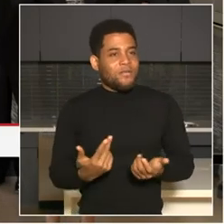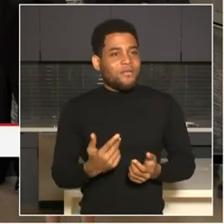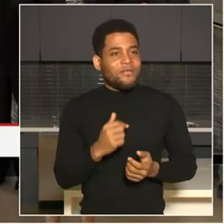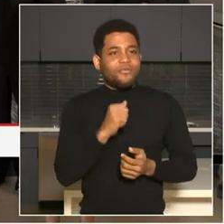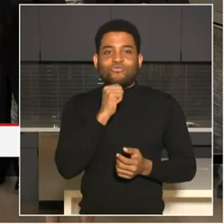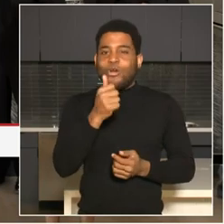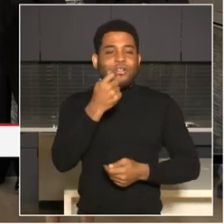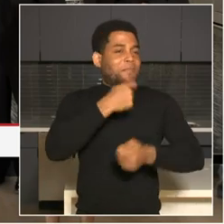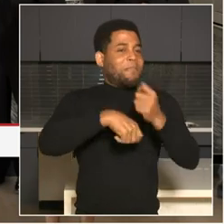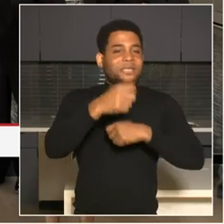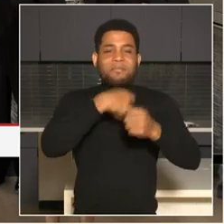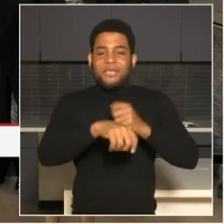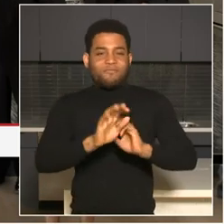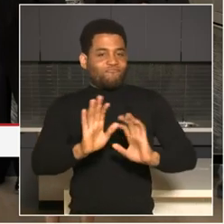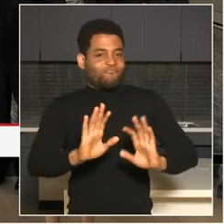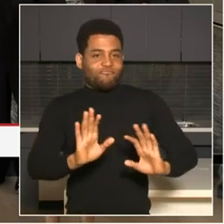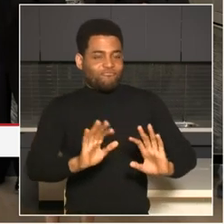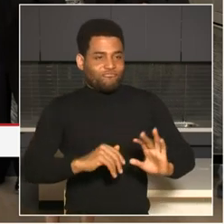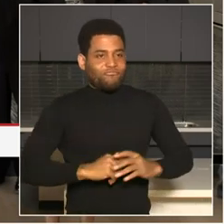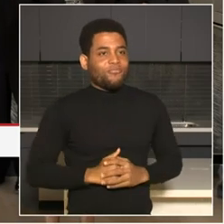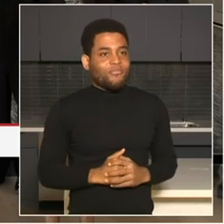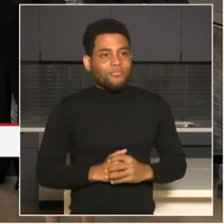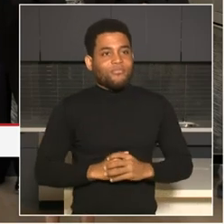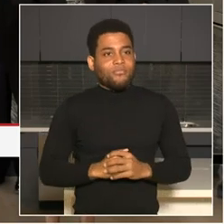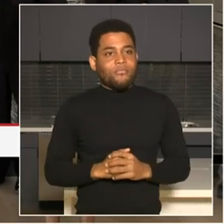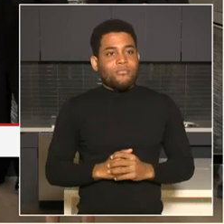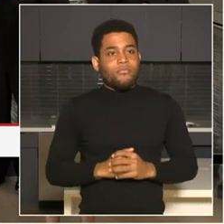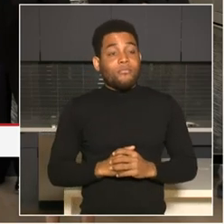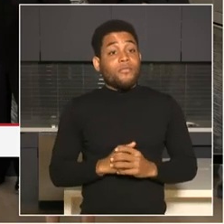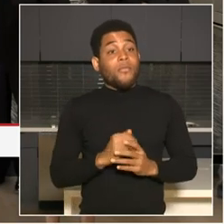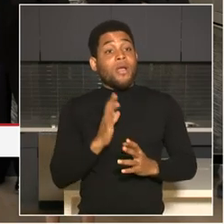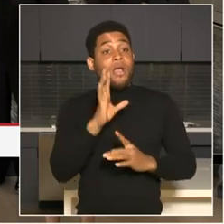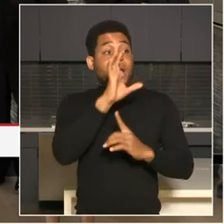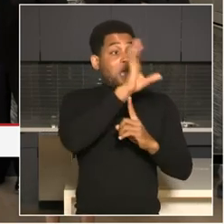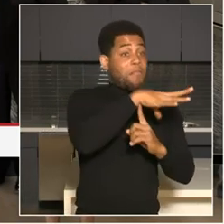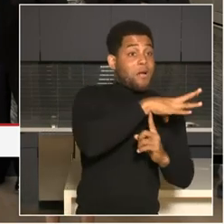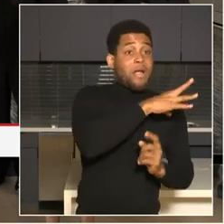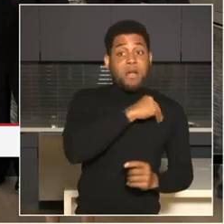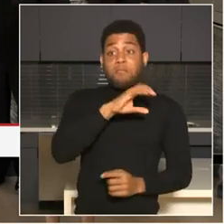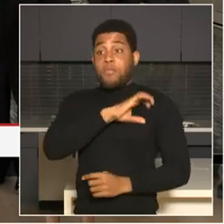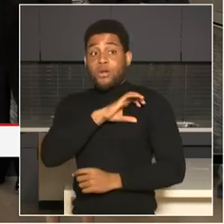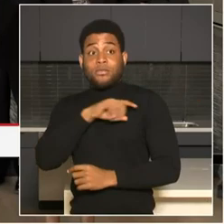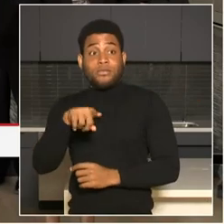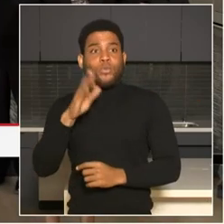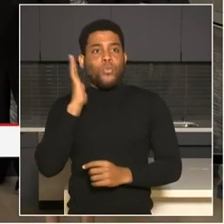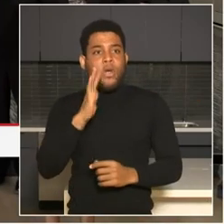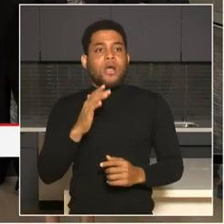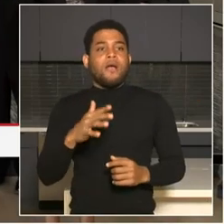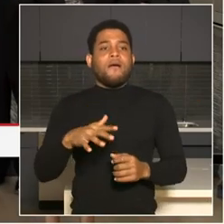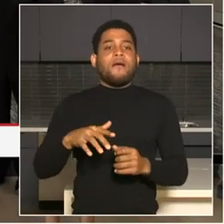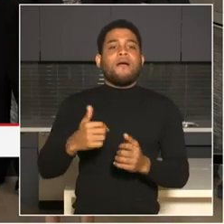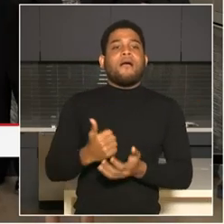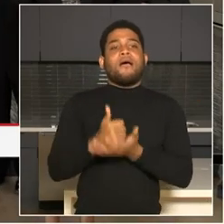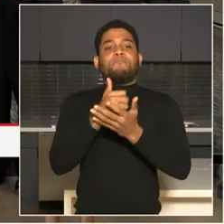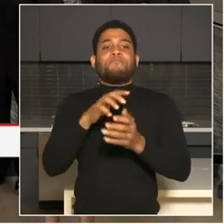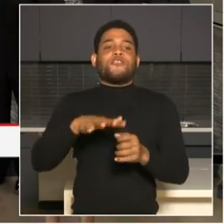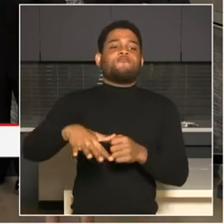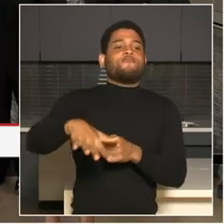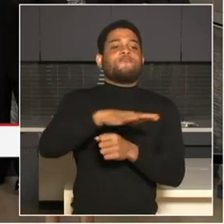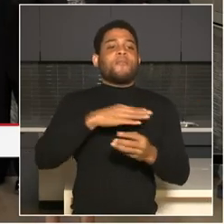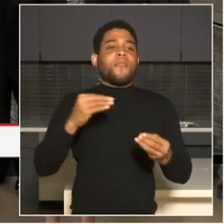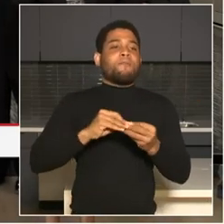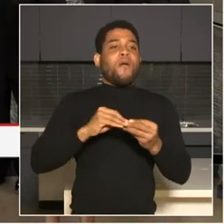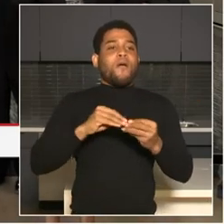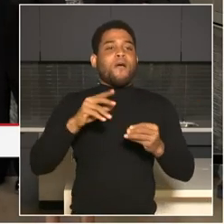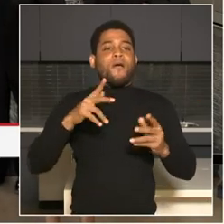the, uh, forces ability to be in more places, uh, if you will. I do want to reiterate the point that